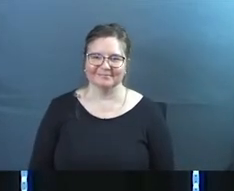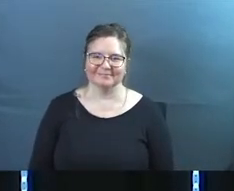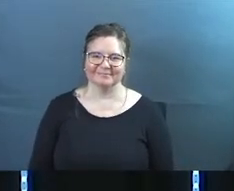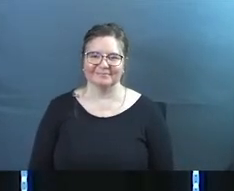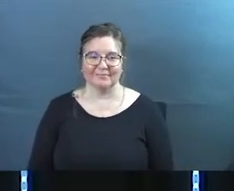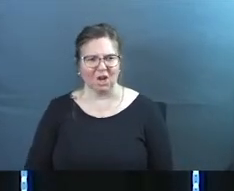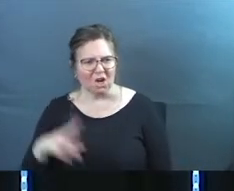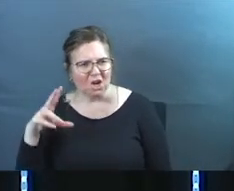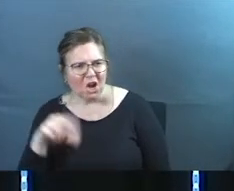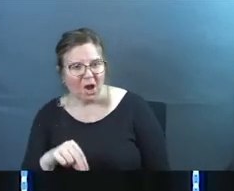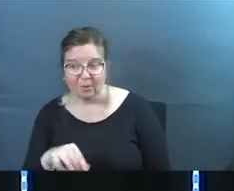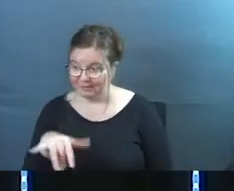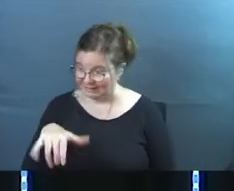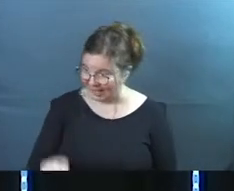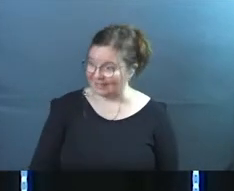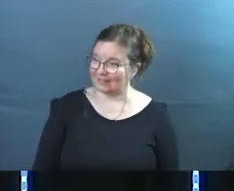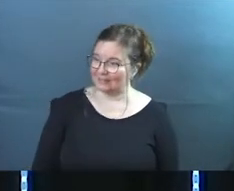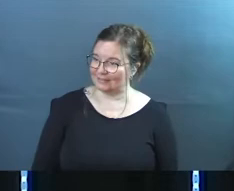Yes.